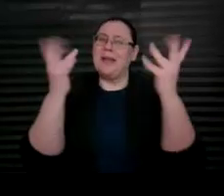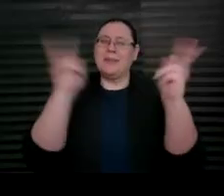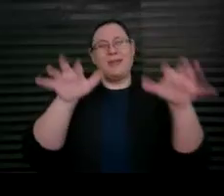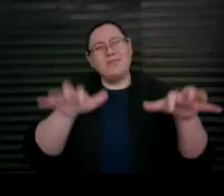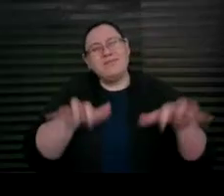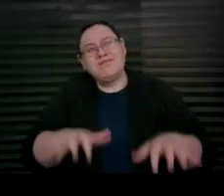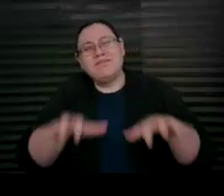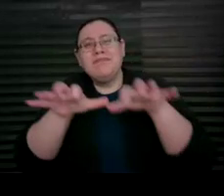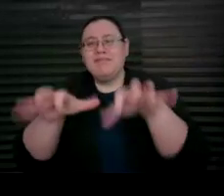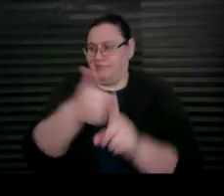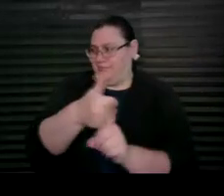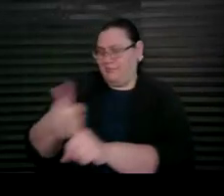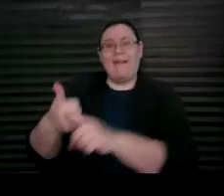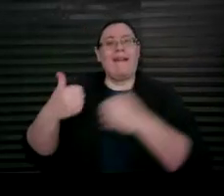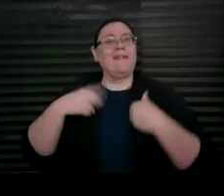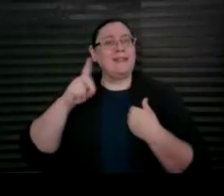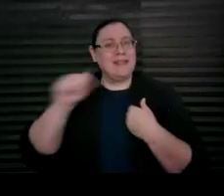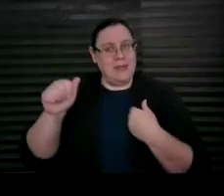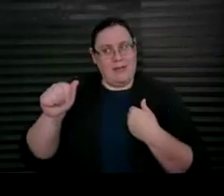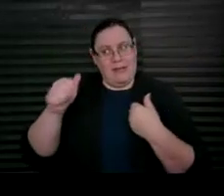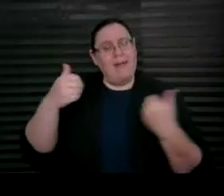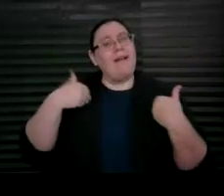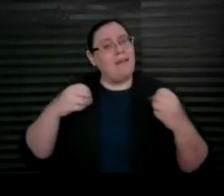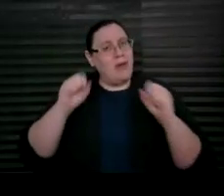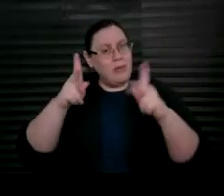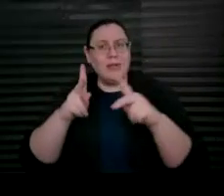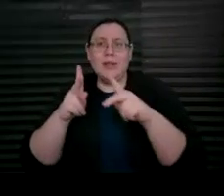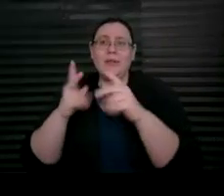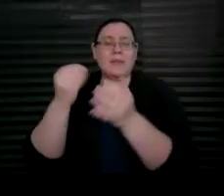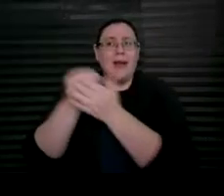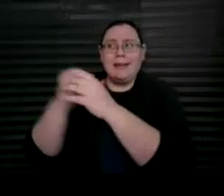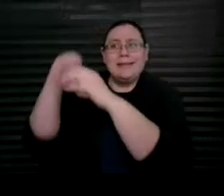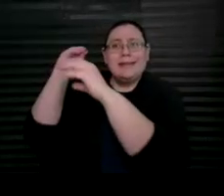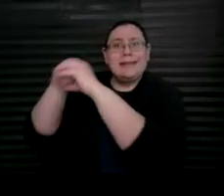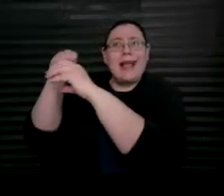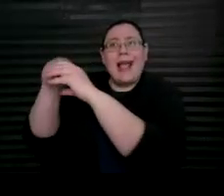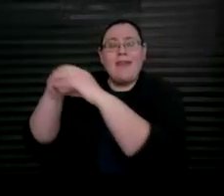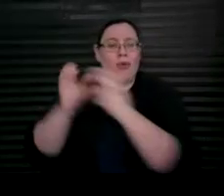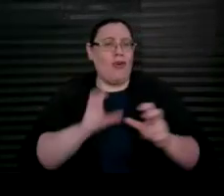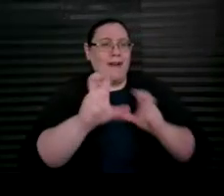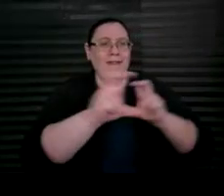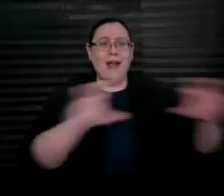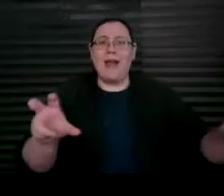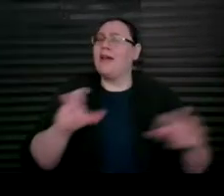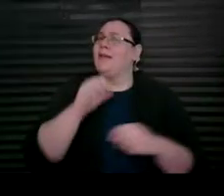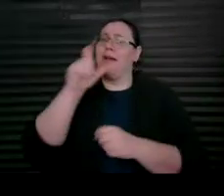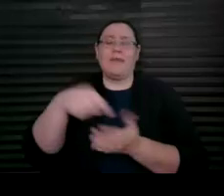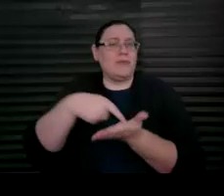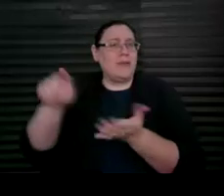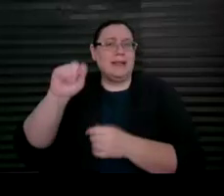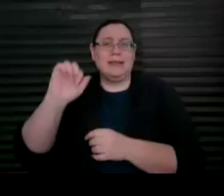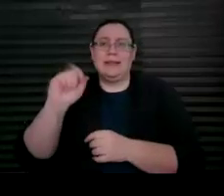have a disability the chance to save and invest their money without paying taxes on